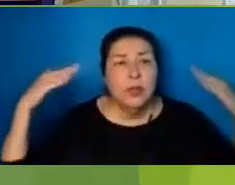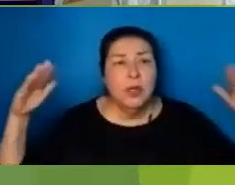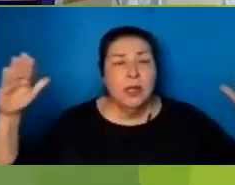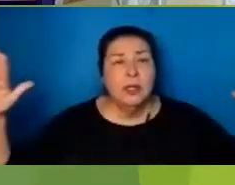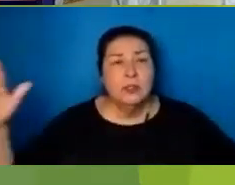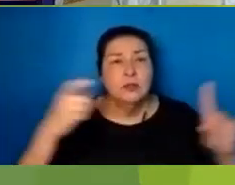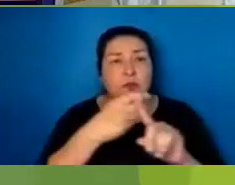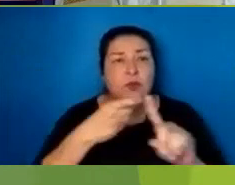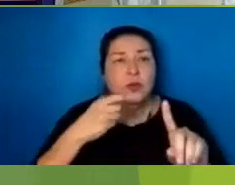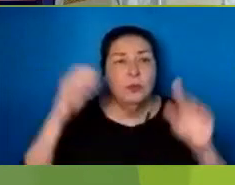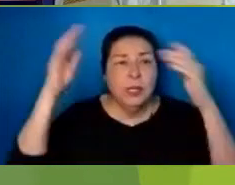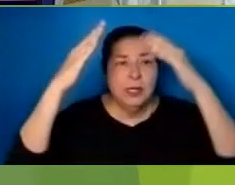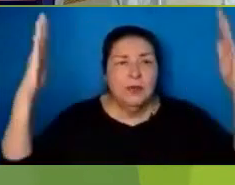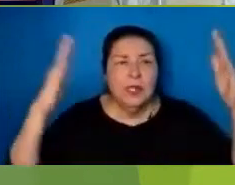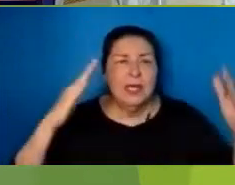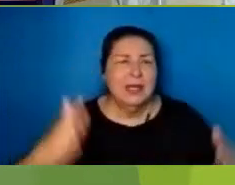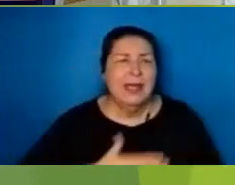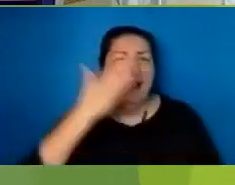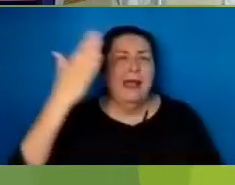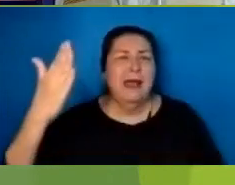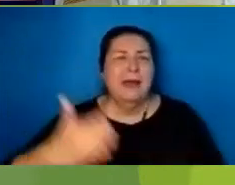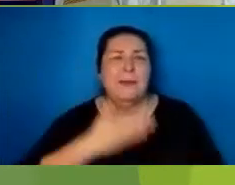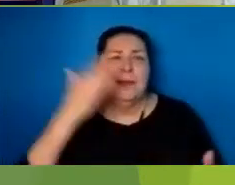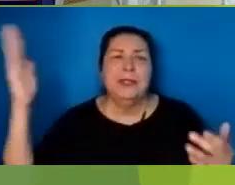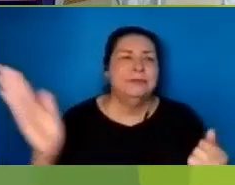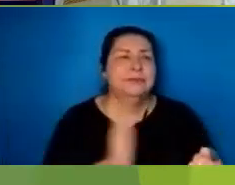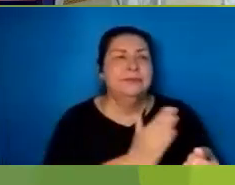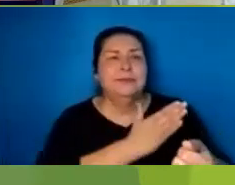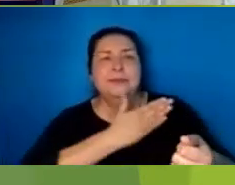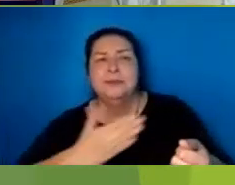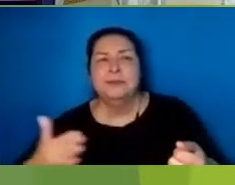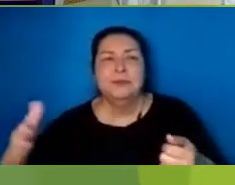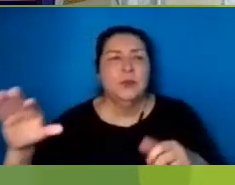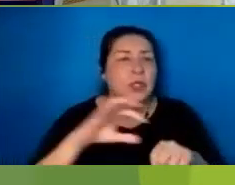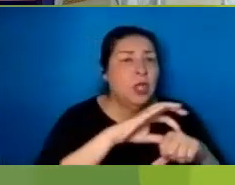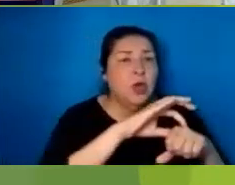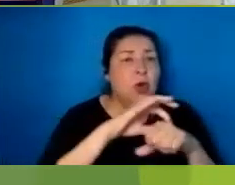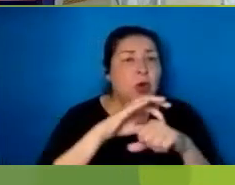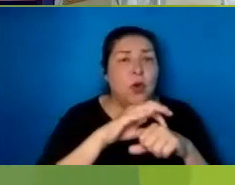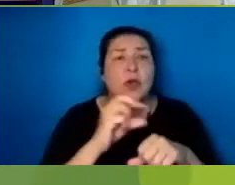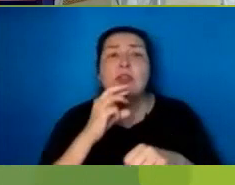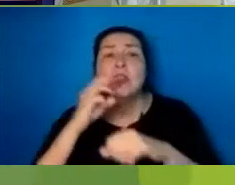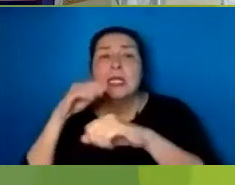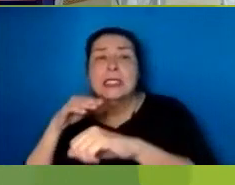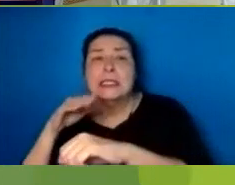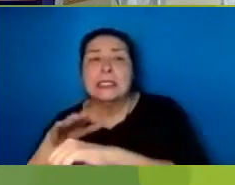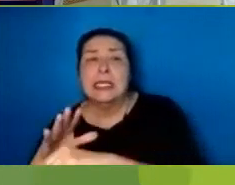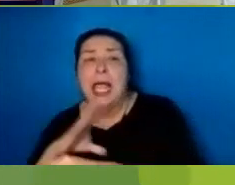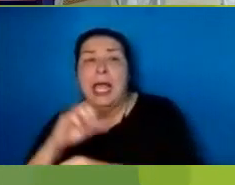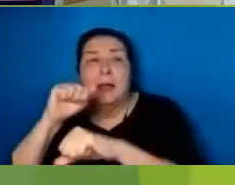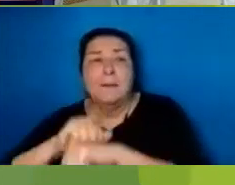song, while earth, and mountain the praises